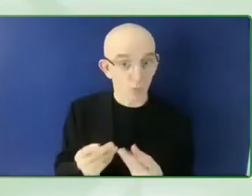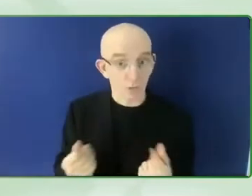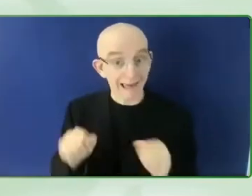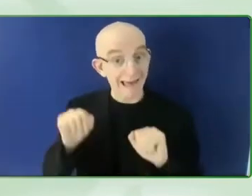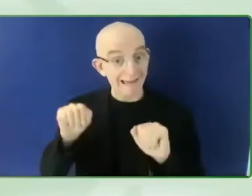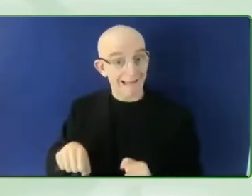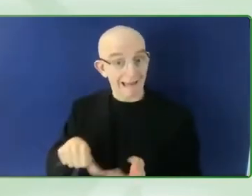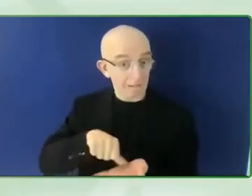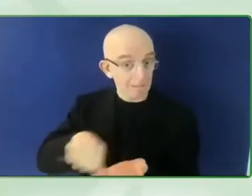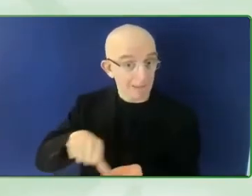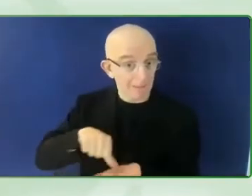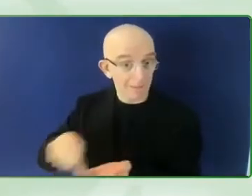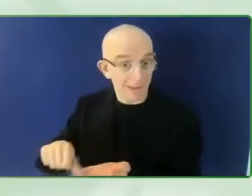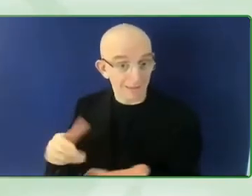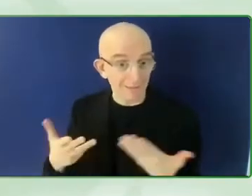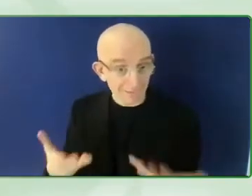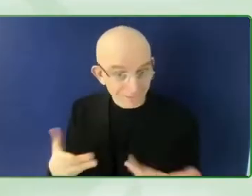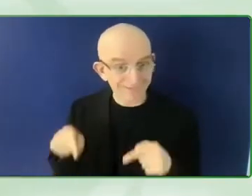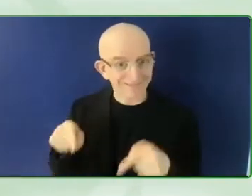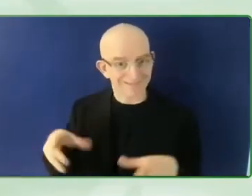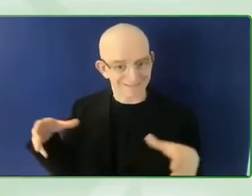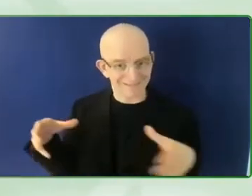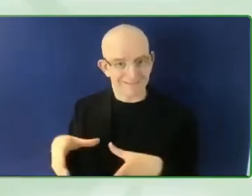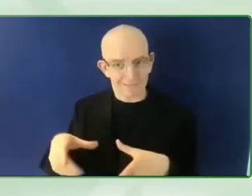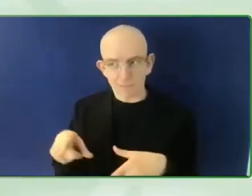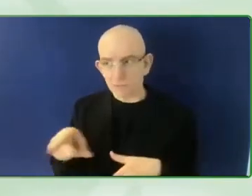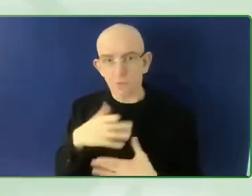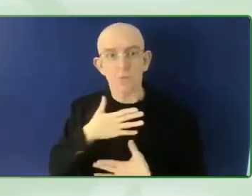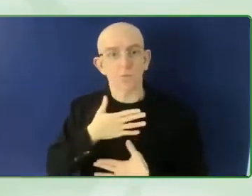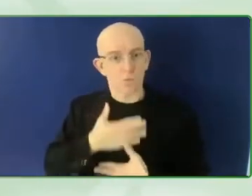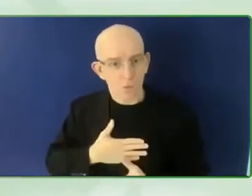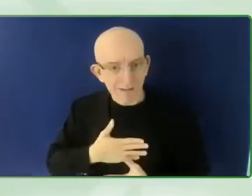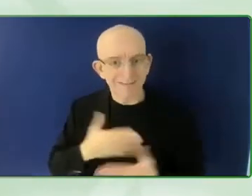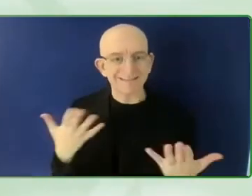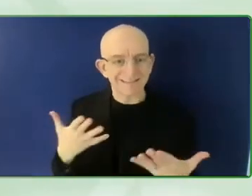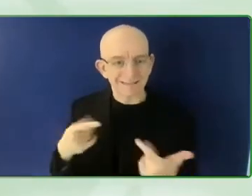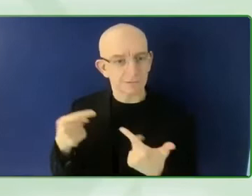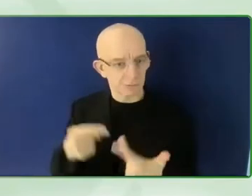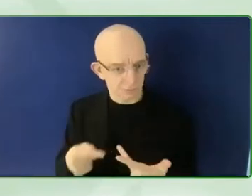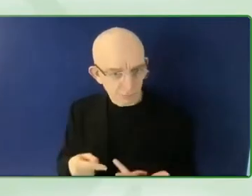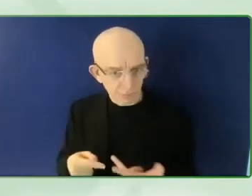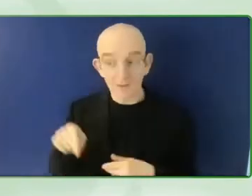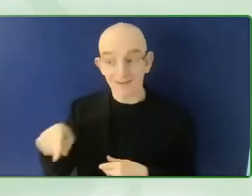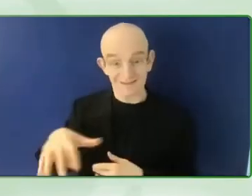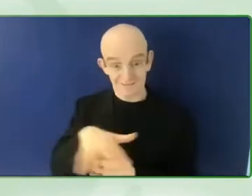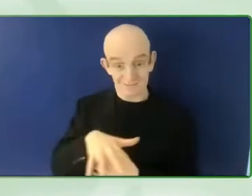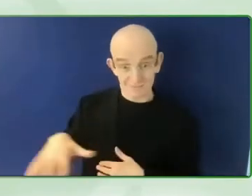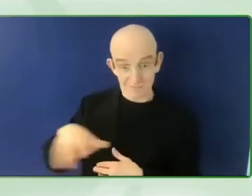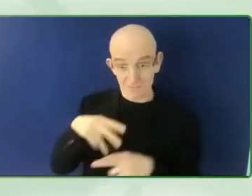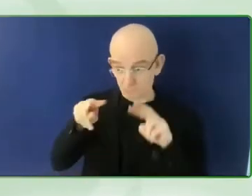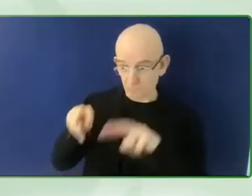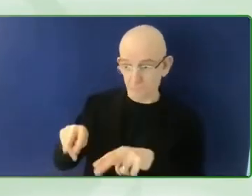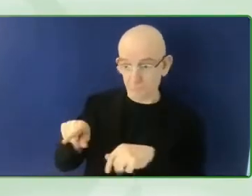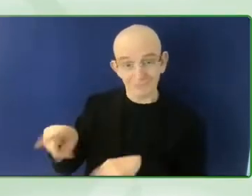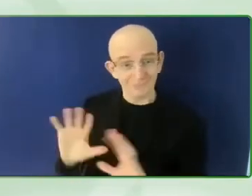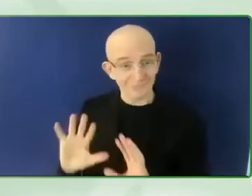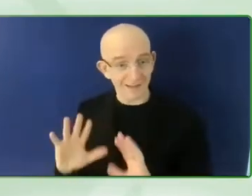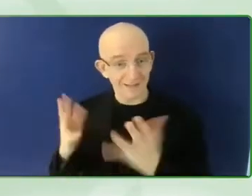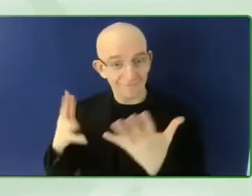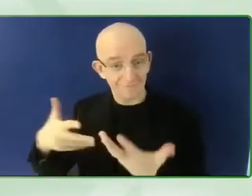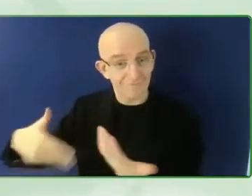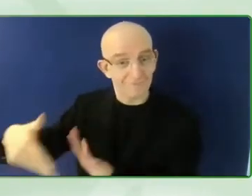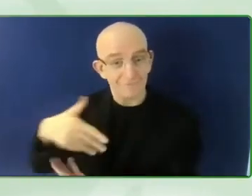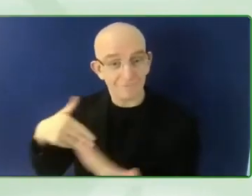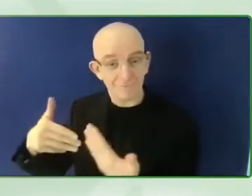environment are interlinked. But then in doing this research in the Global South as part of AT 2030, we're working in,